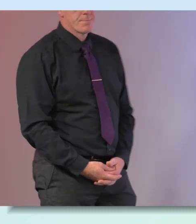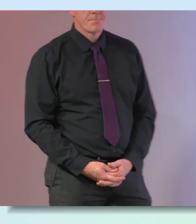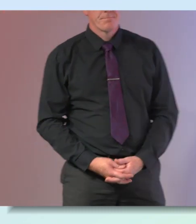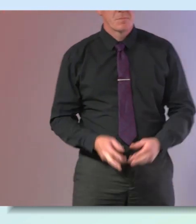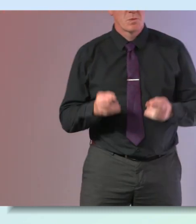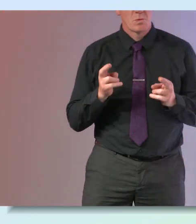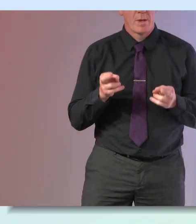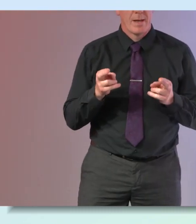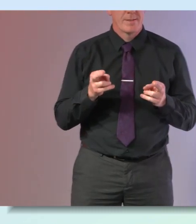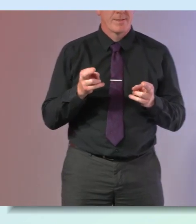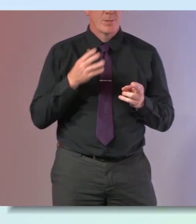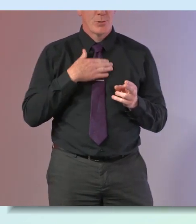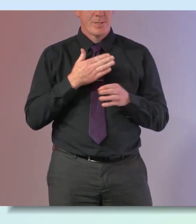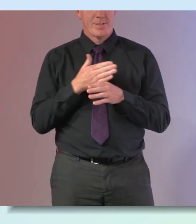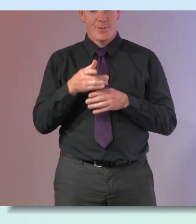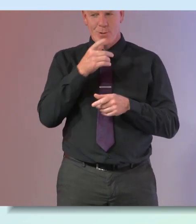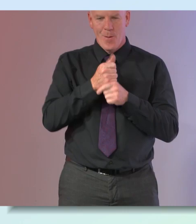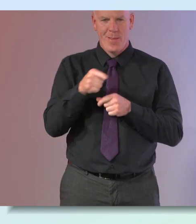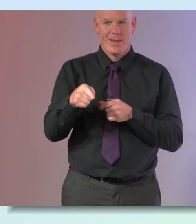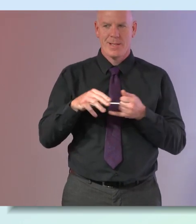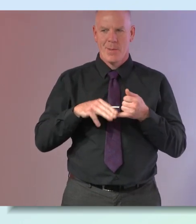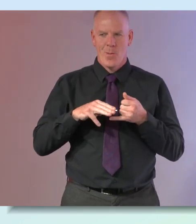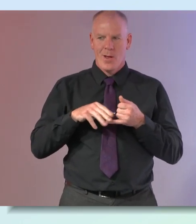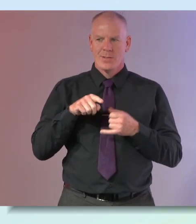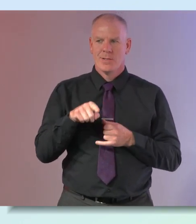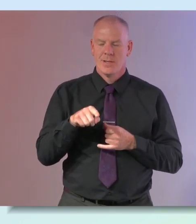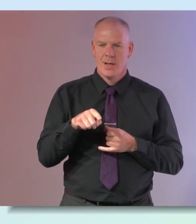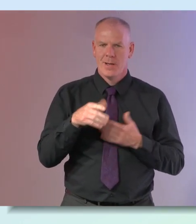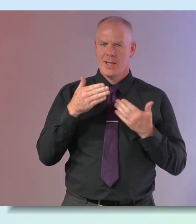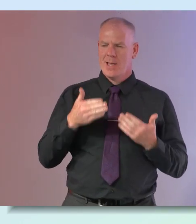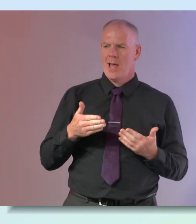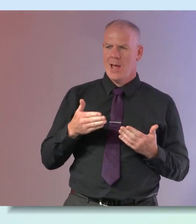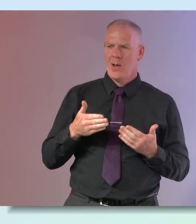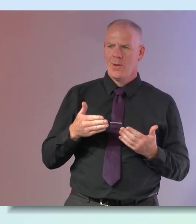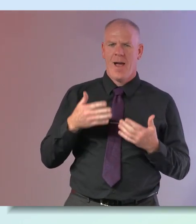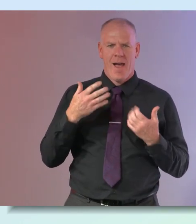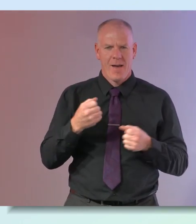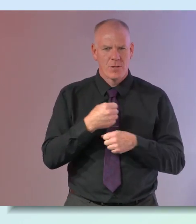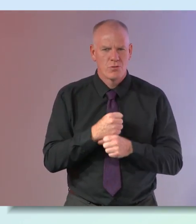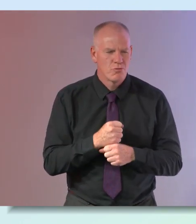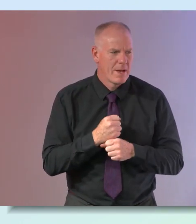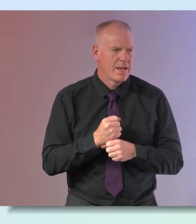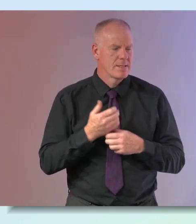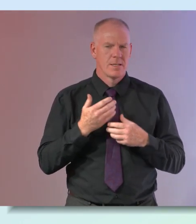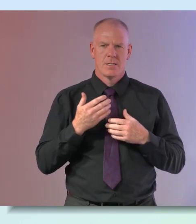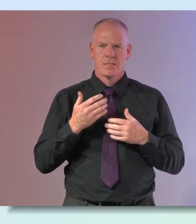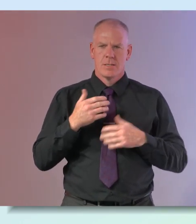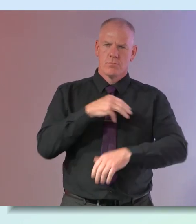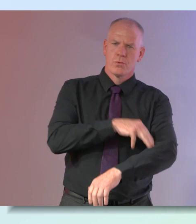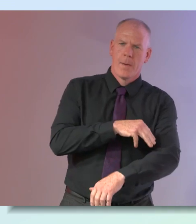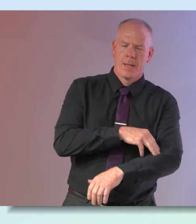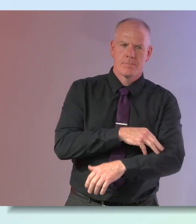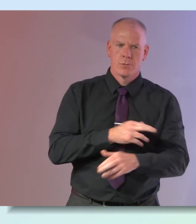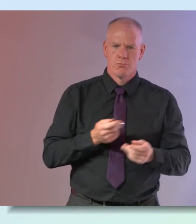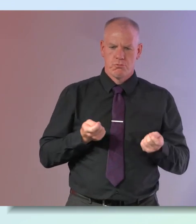and it was kind of a hidden conversation but as we bring our attention to it might think about when we are feeling the stress when we're having trouble regulating our